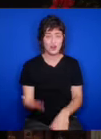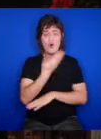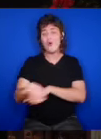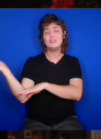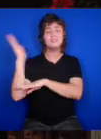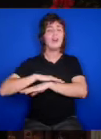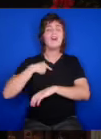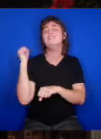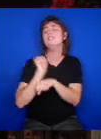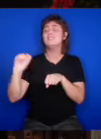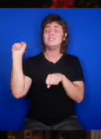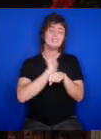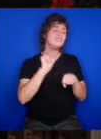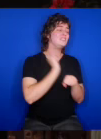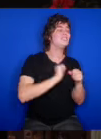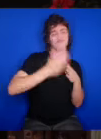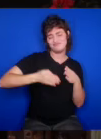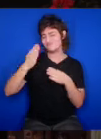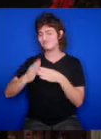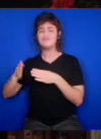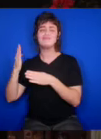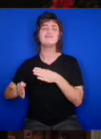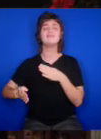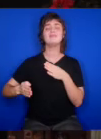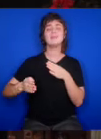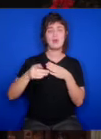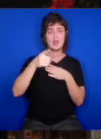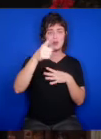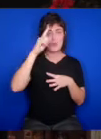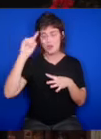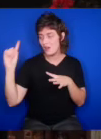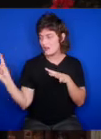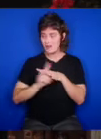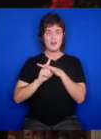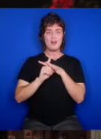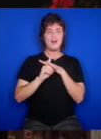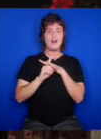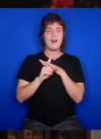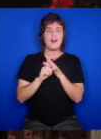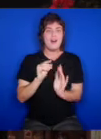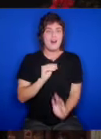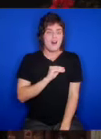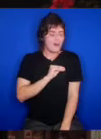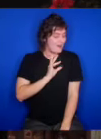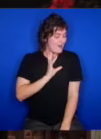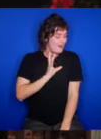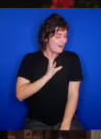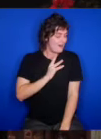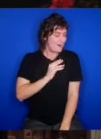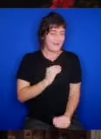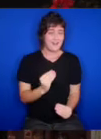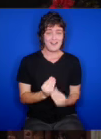All afternoon doing every little chore. The thought of you